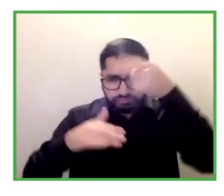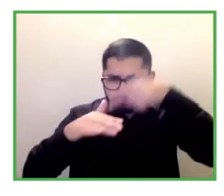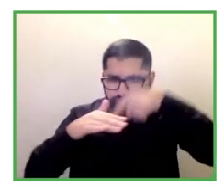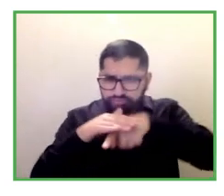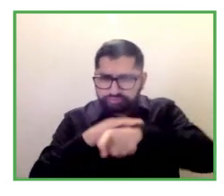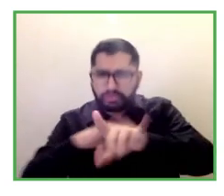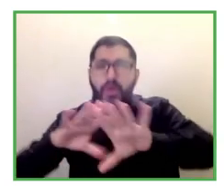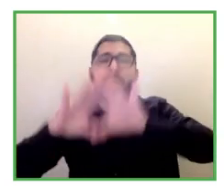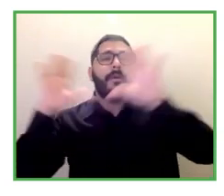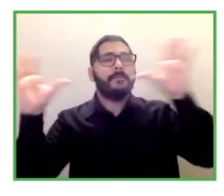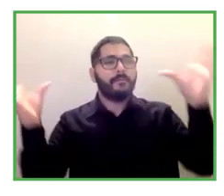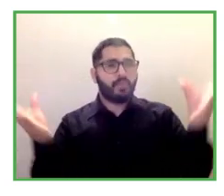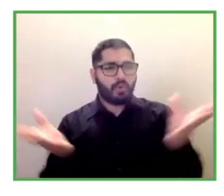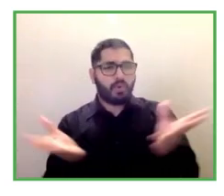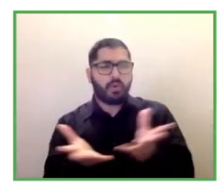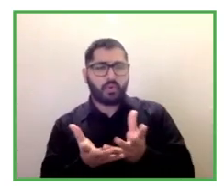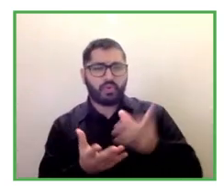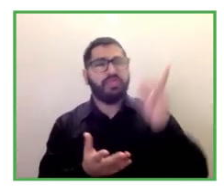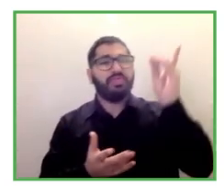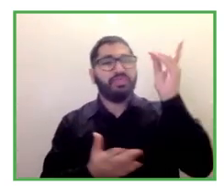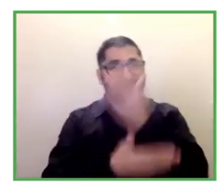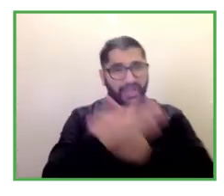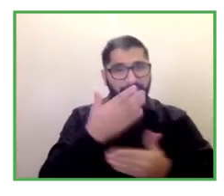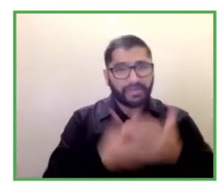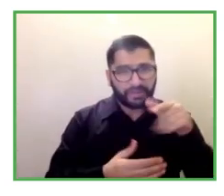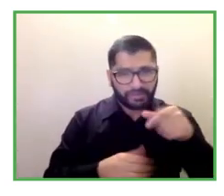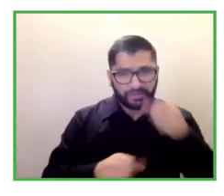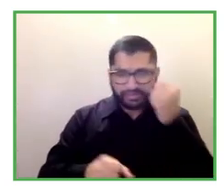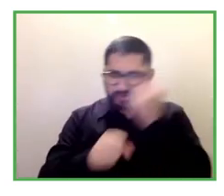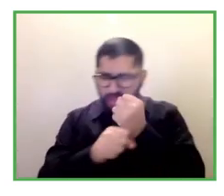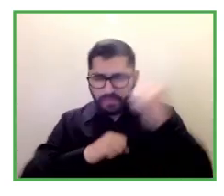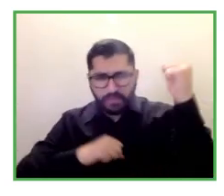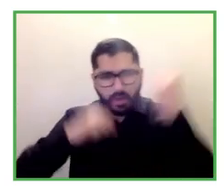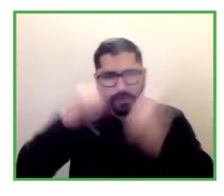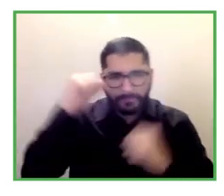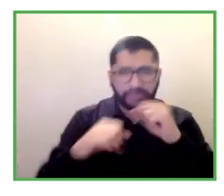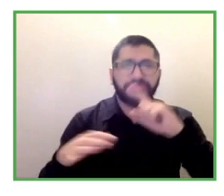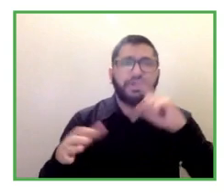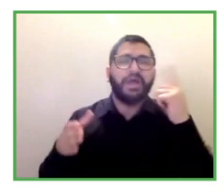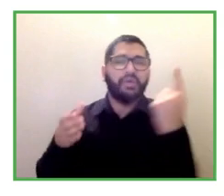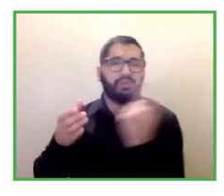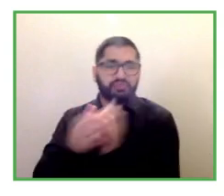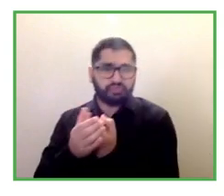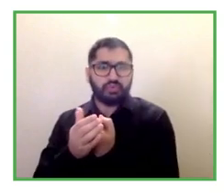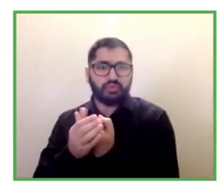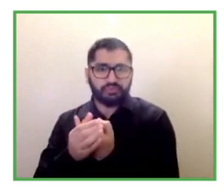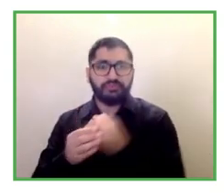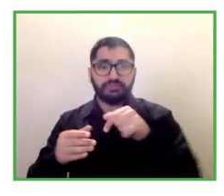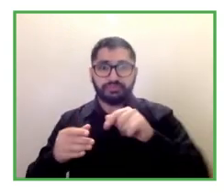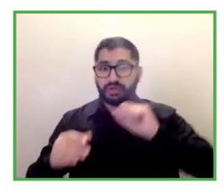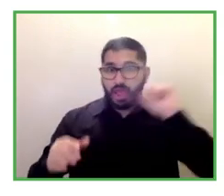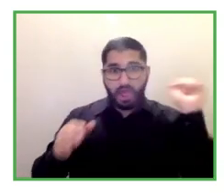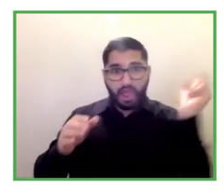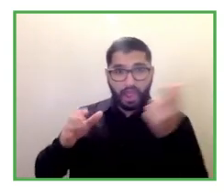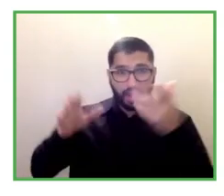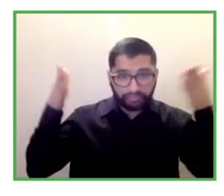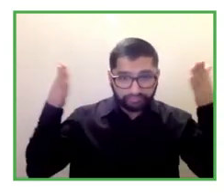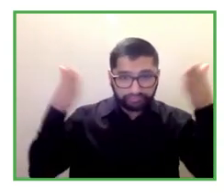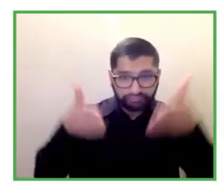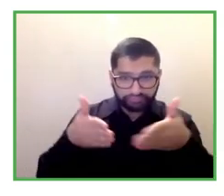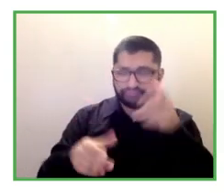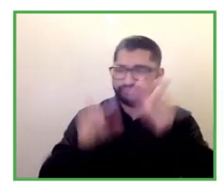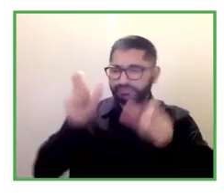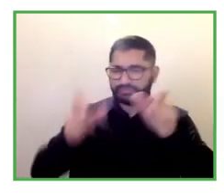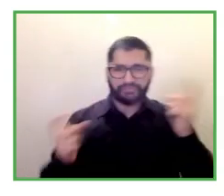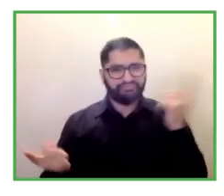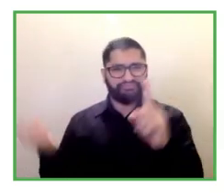more how to do it in your place or whether you have an amazing project you would think you know can change the world or can change at